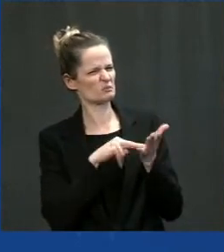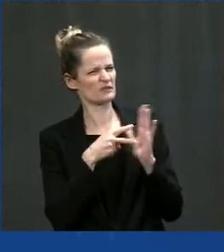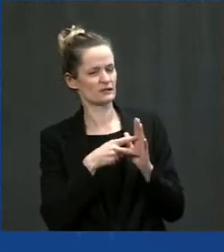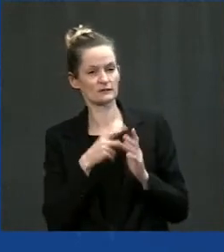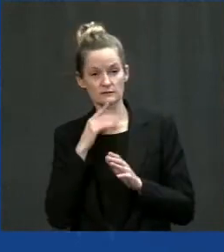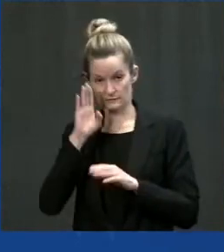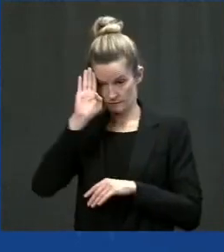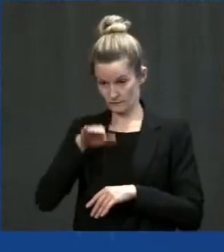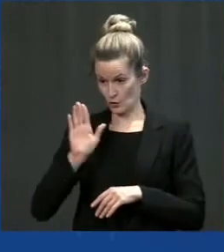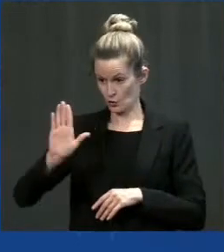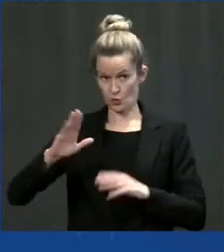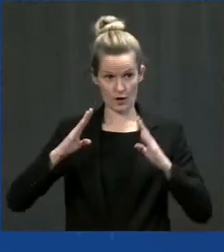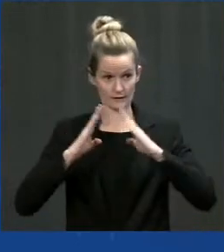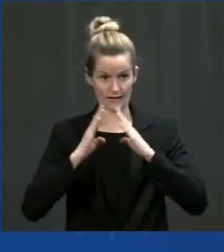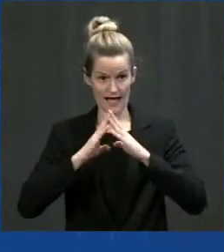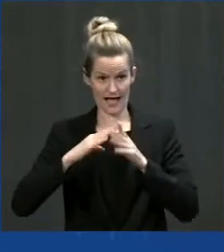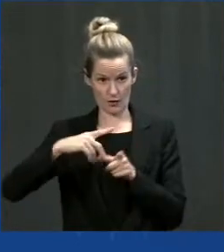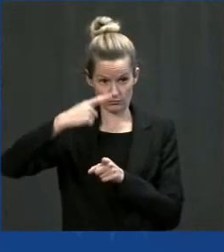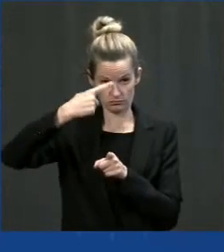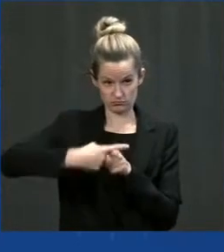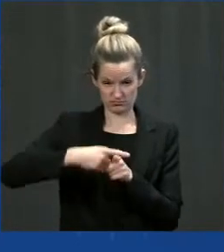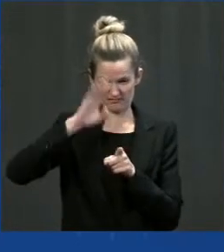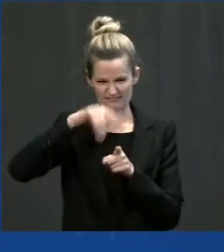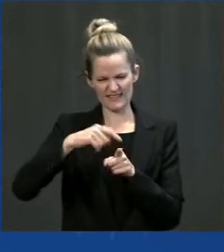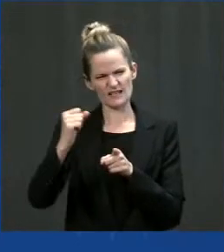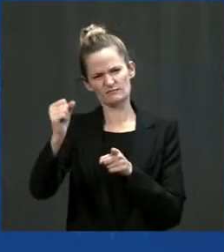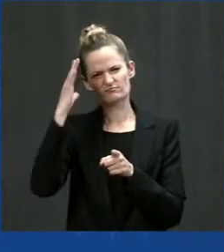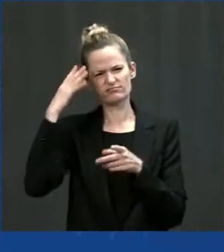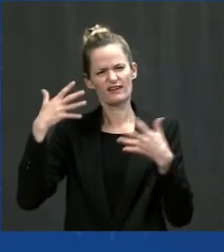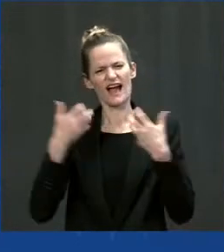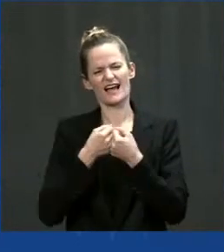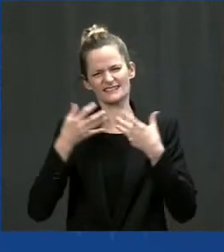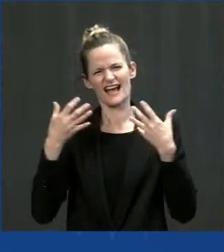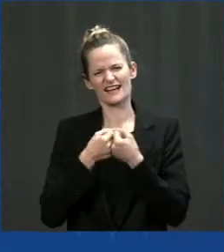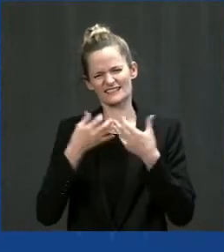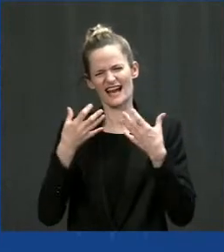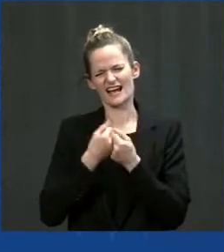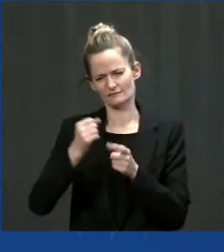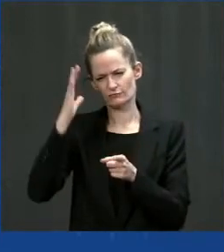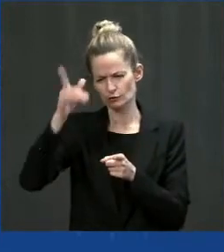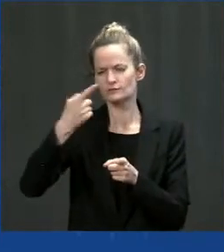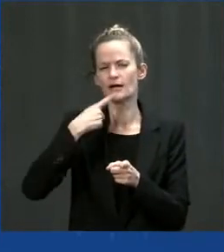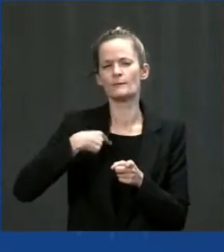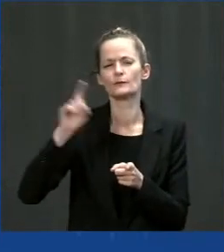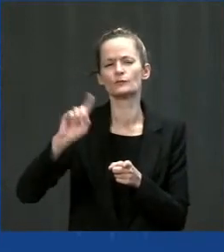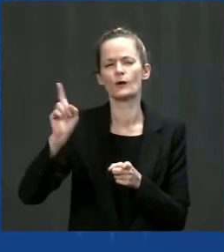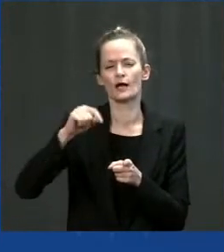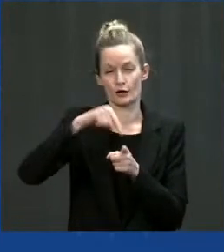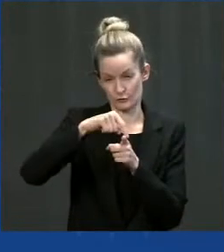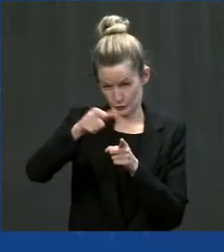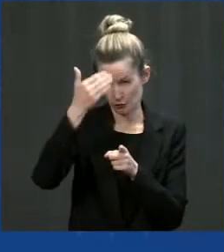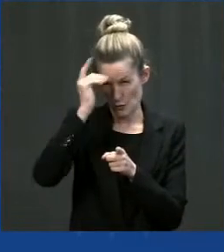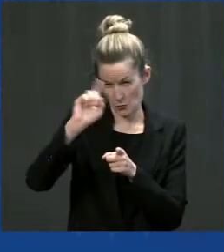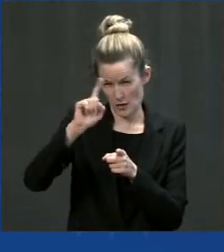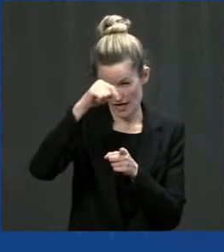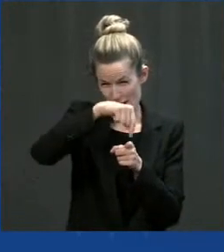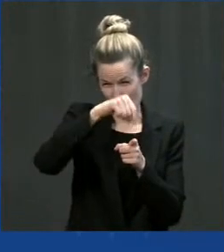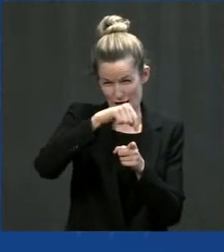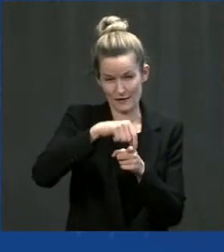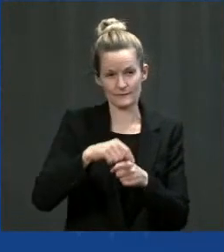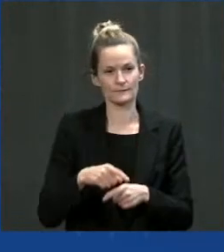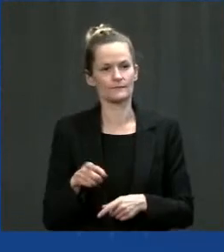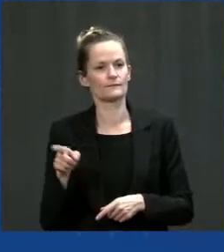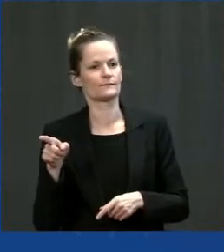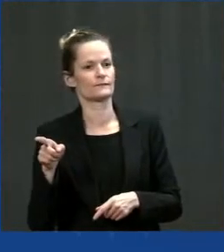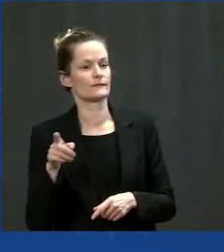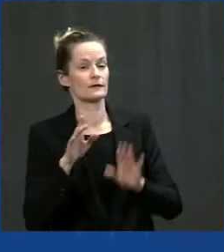highest accident rate is, where the most pedestrians are hit, where bicyclists get killed, where there's caxiness. And unison, not a joke.